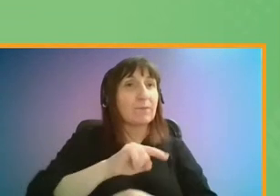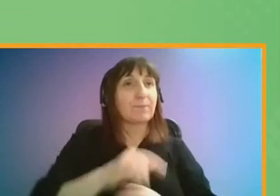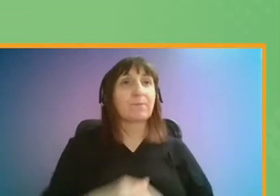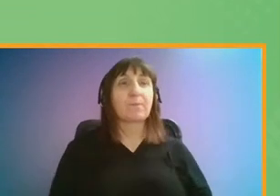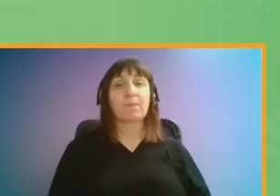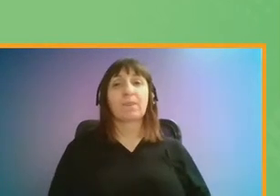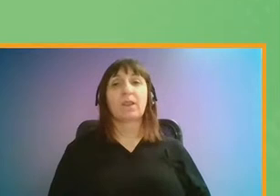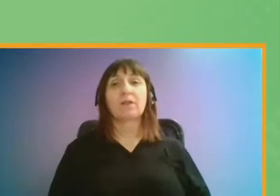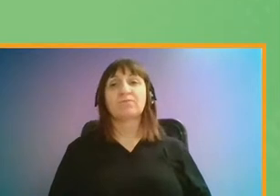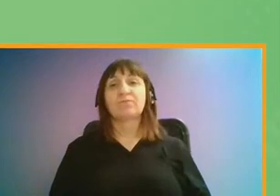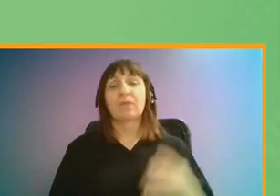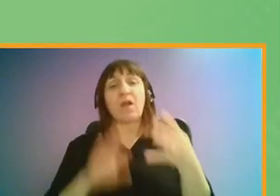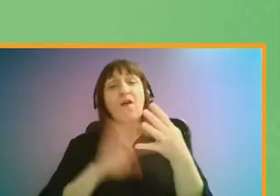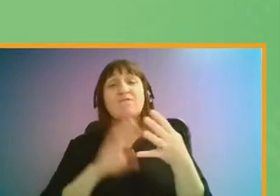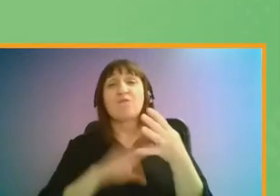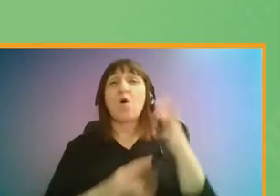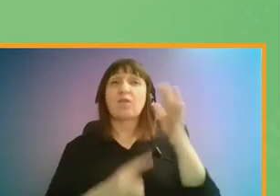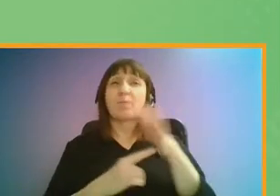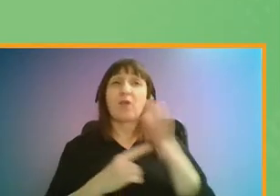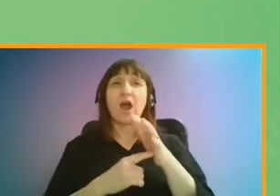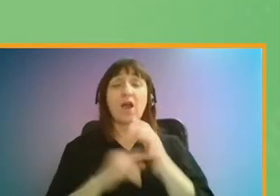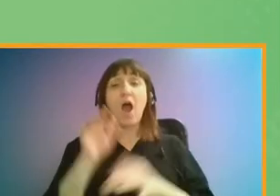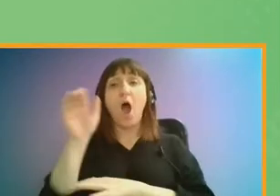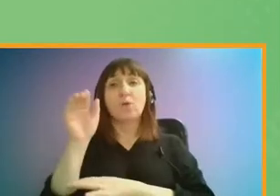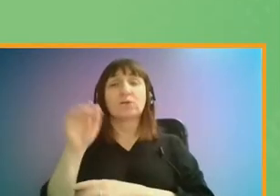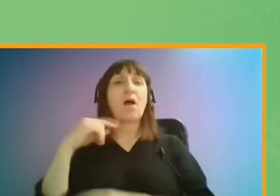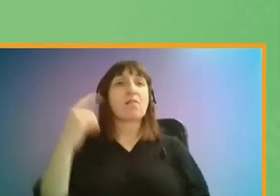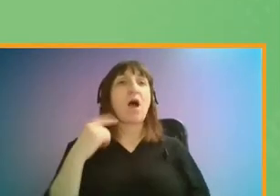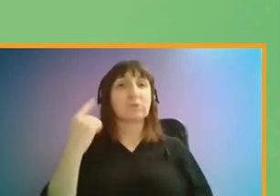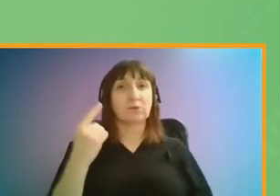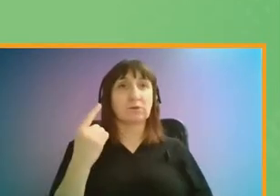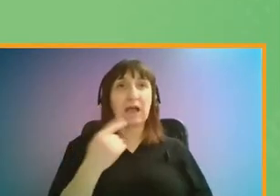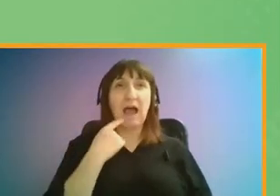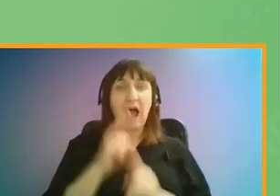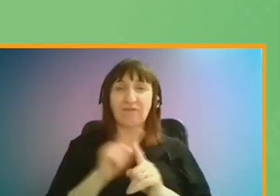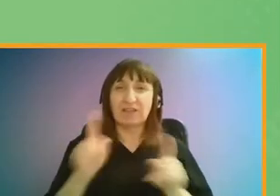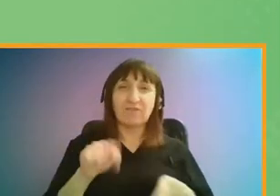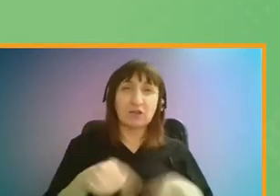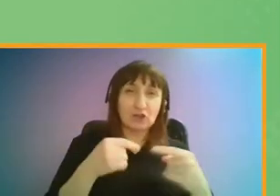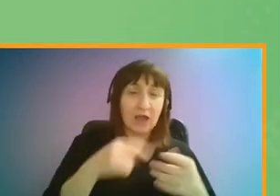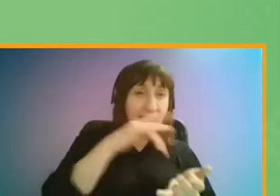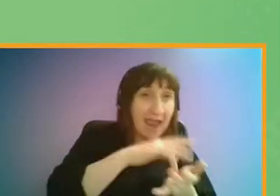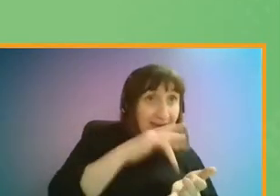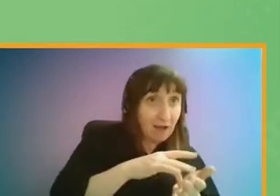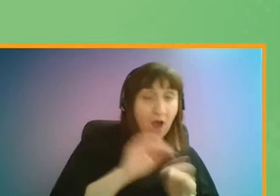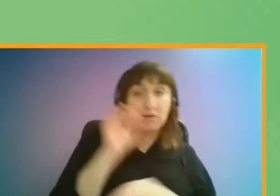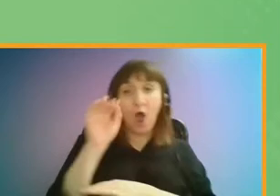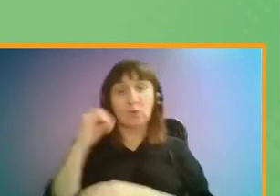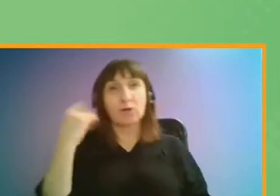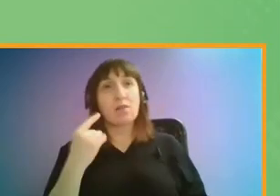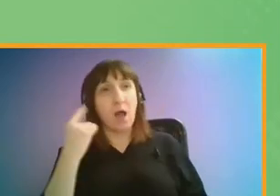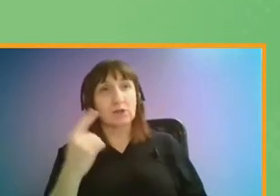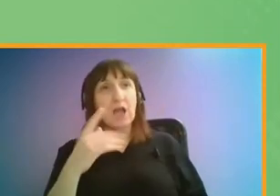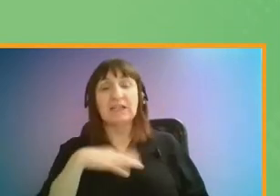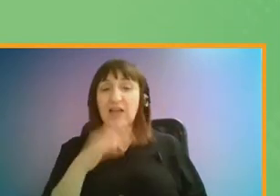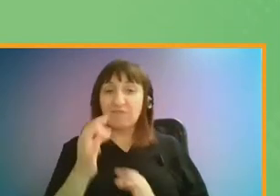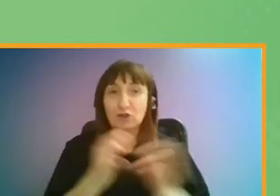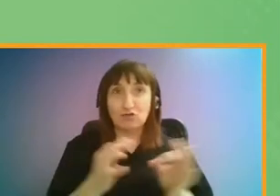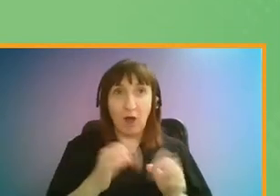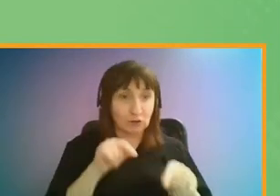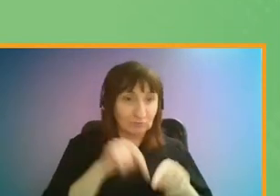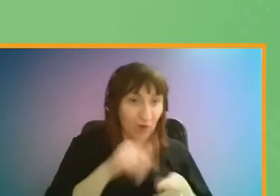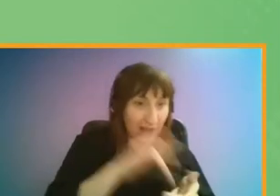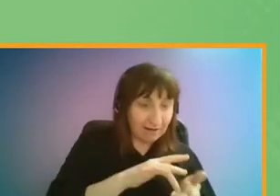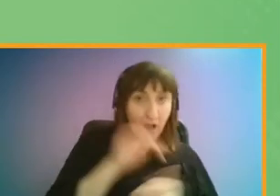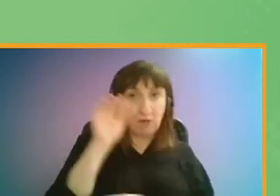The fourth priority that we've highlighted is Outer London. There are different transport challenges facing inner and outer London so there will need to be different strategies to deal with